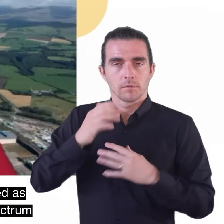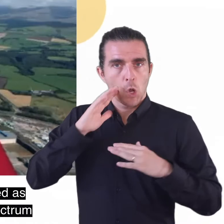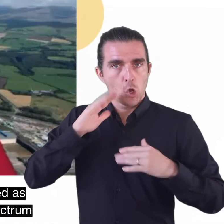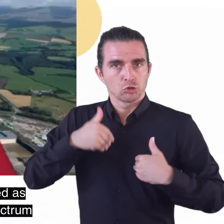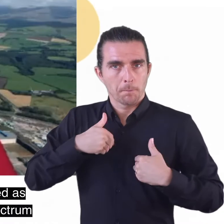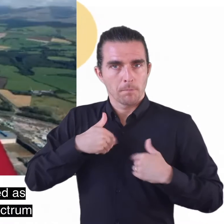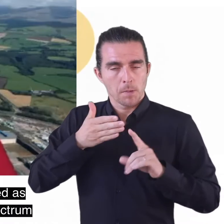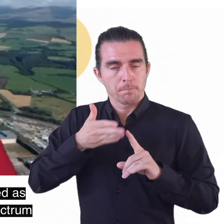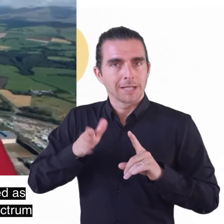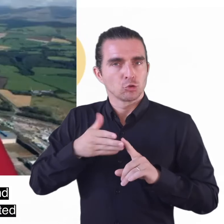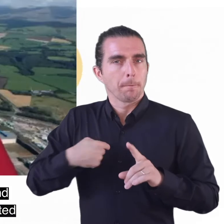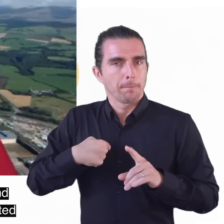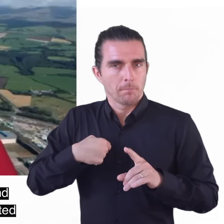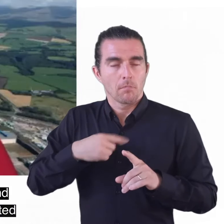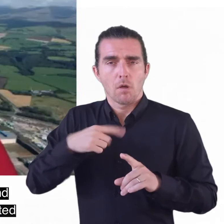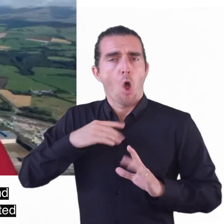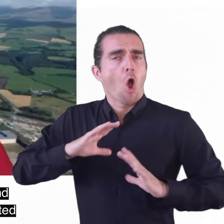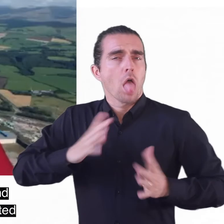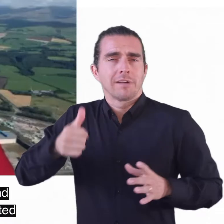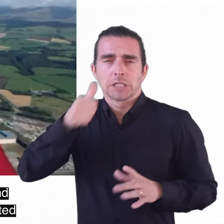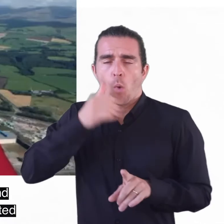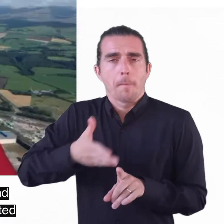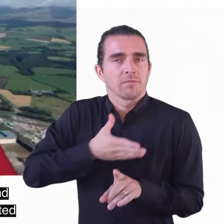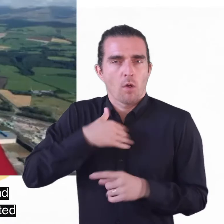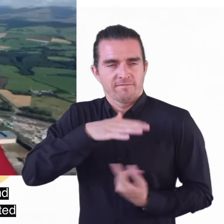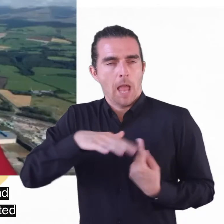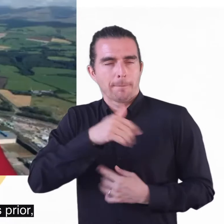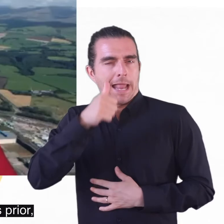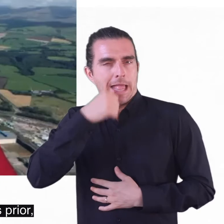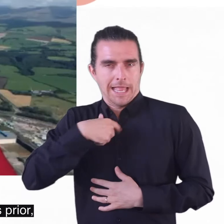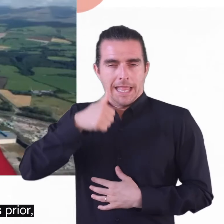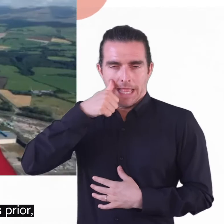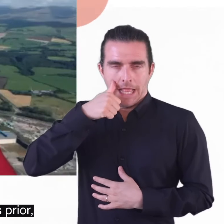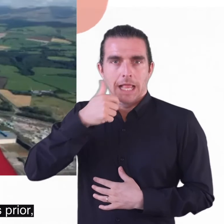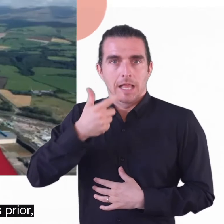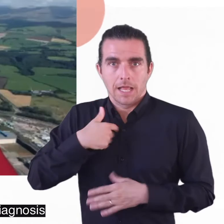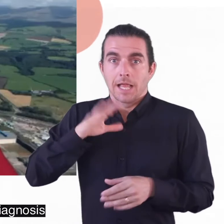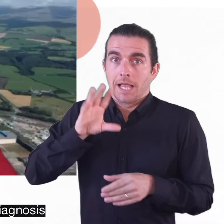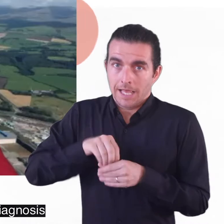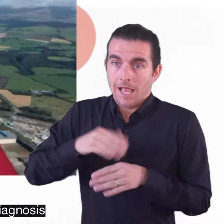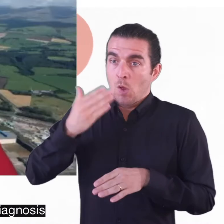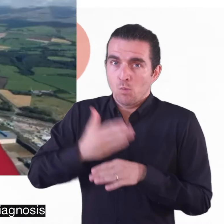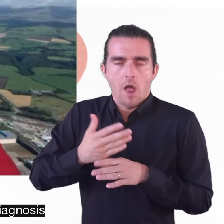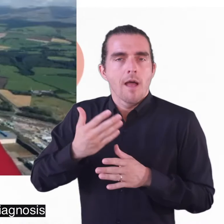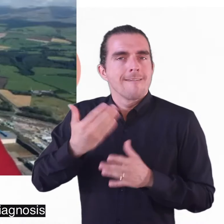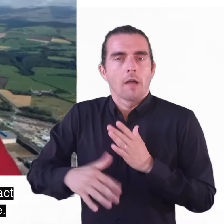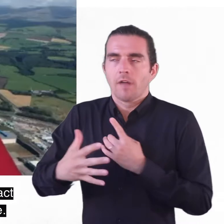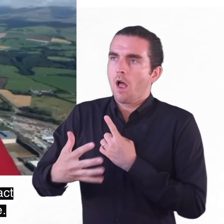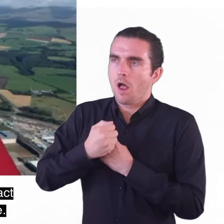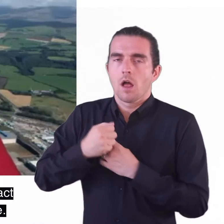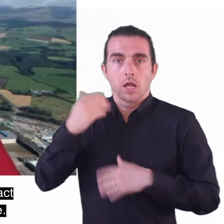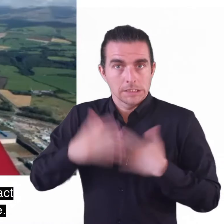being on the autistic spectrum which as a family and personally i suspected and known about for years prior but had never pursued a diagnosis